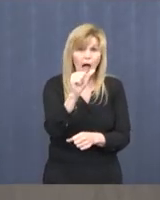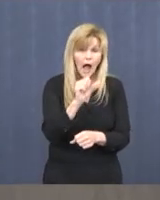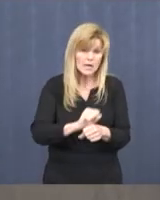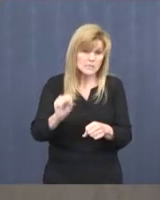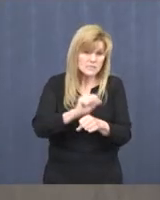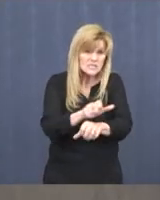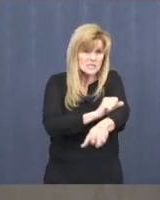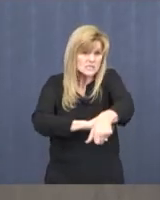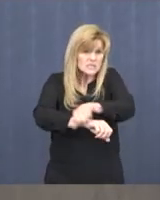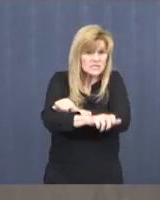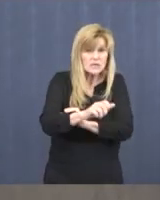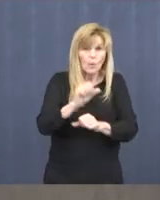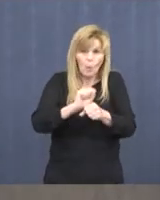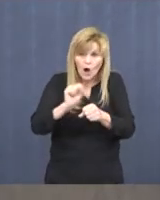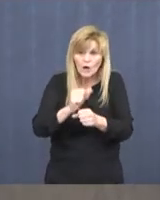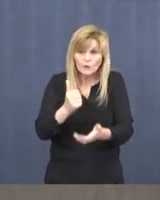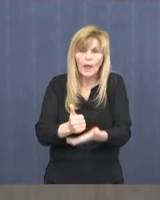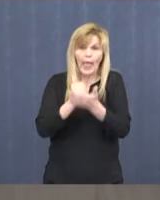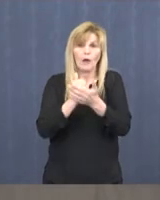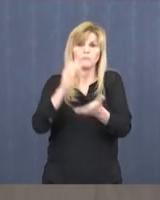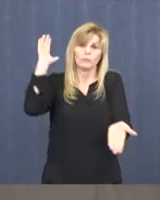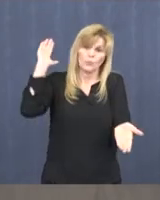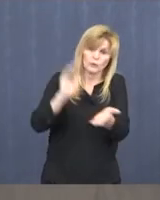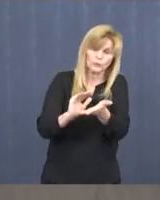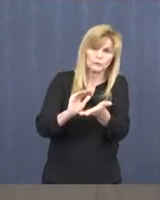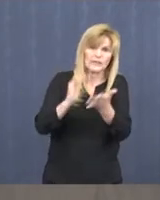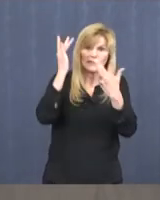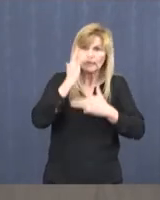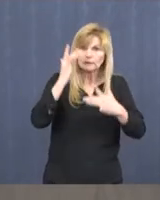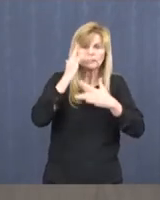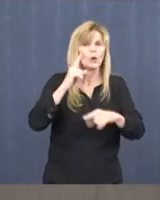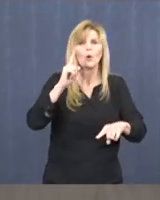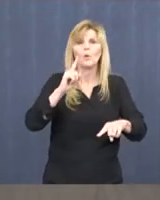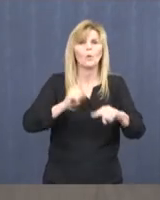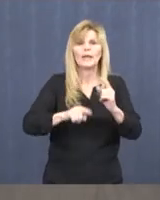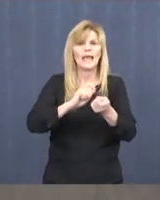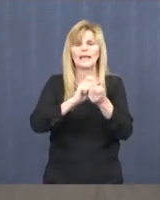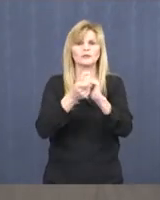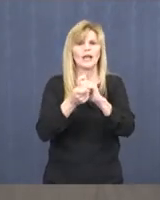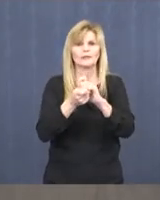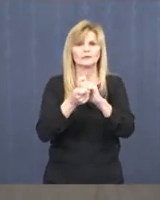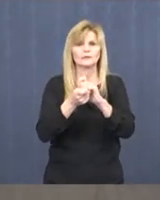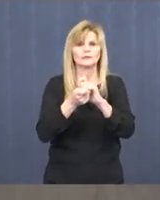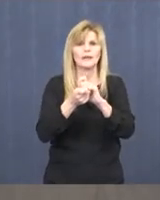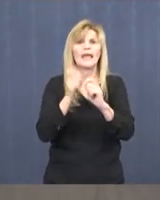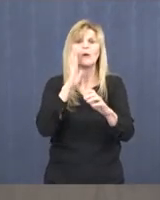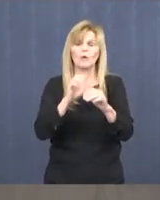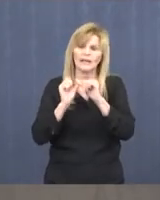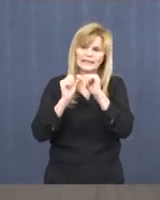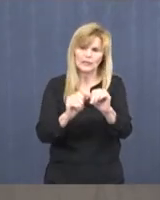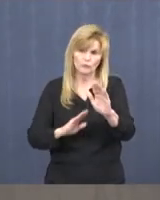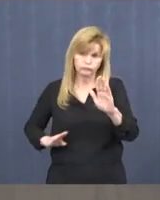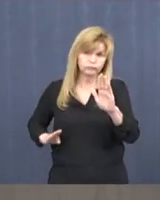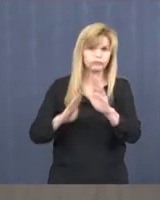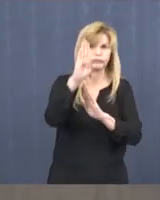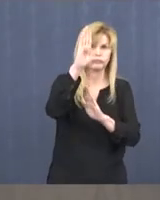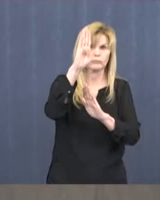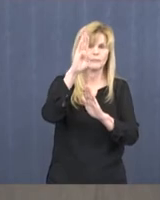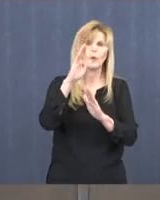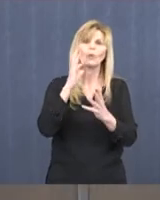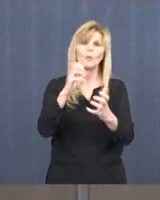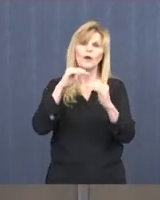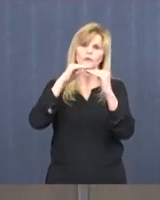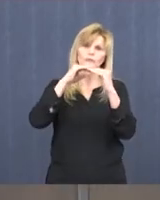understanding of what this means, we can't change the bell curve. Thank you very much.